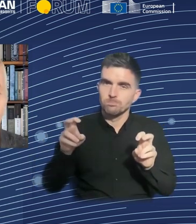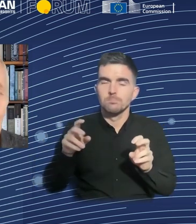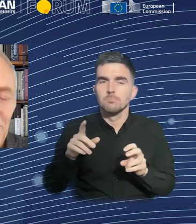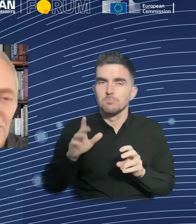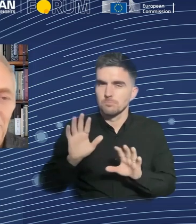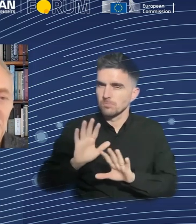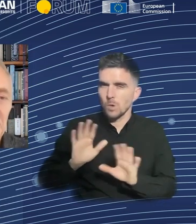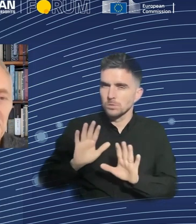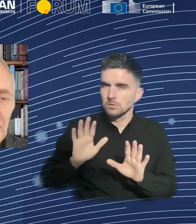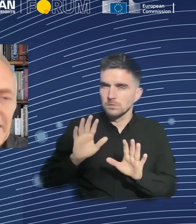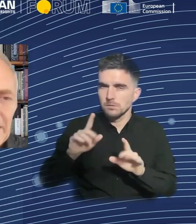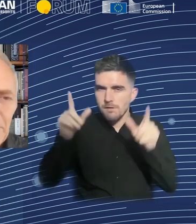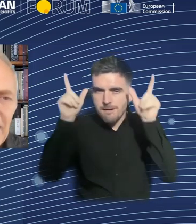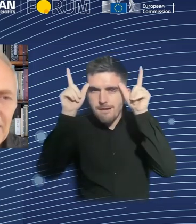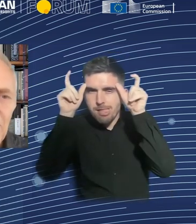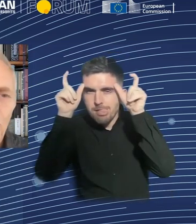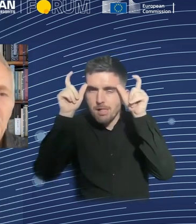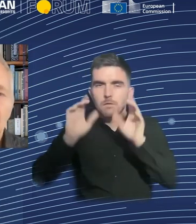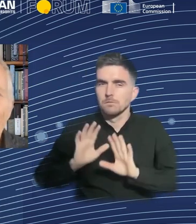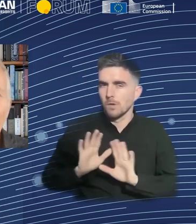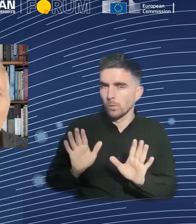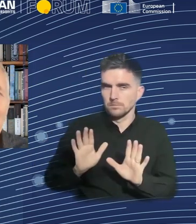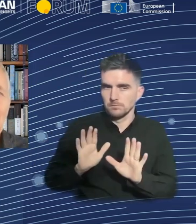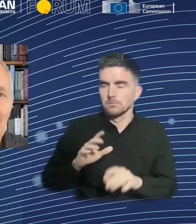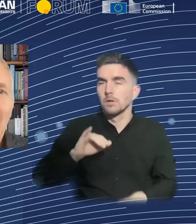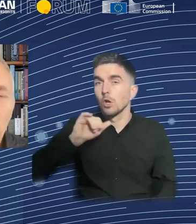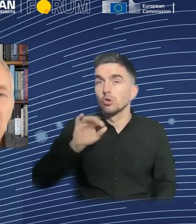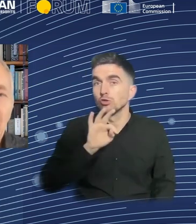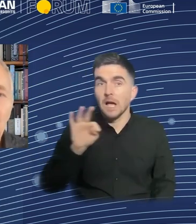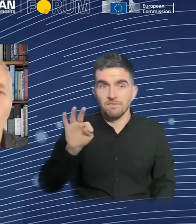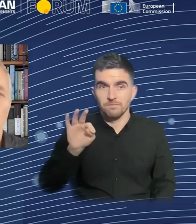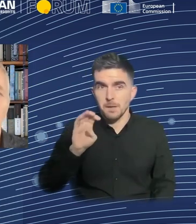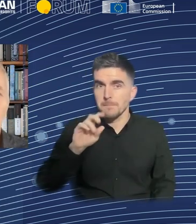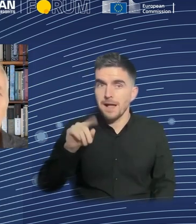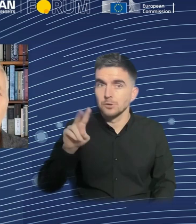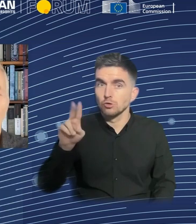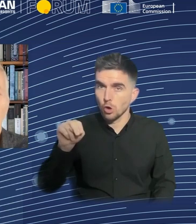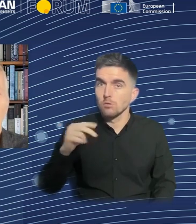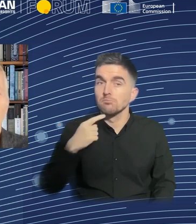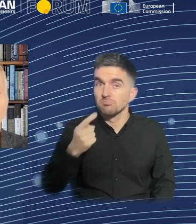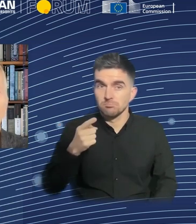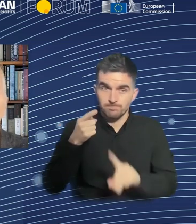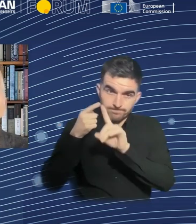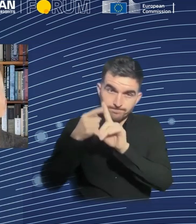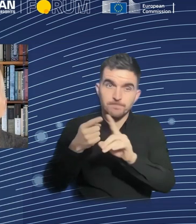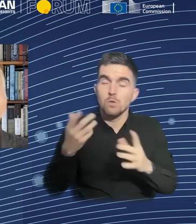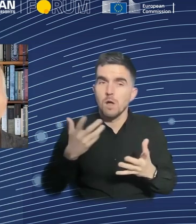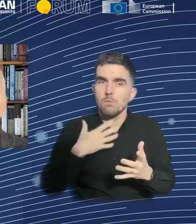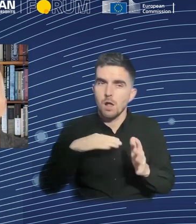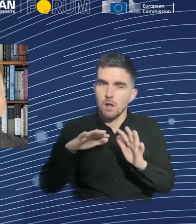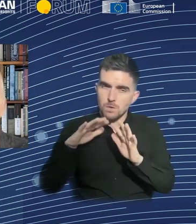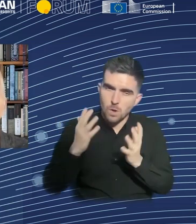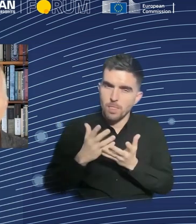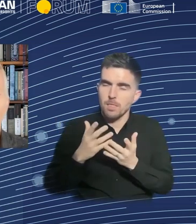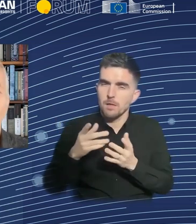customer-centric company. But again, once again, next slide, how is that going? 2019, Google removes don't